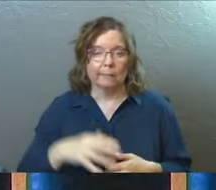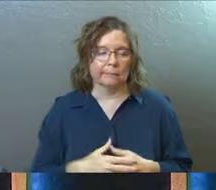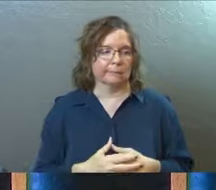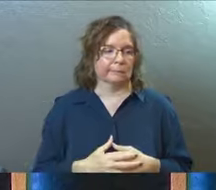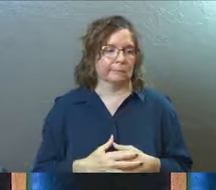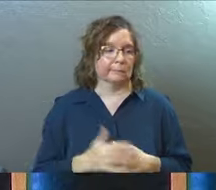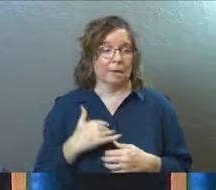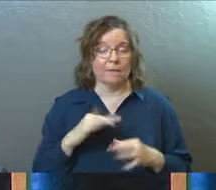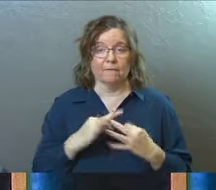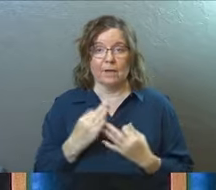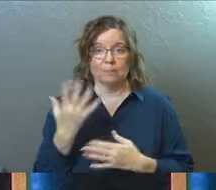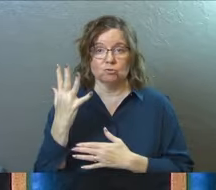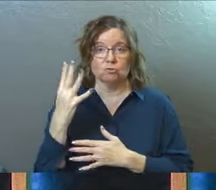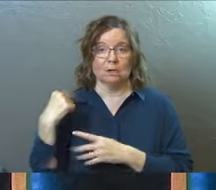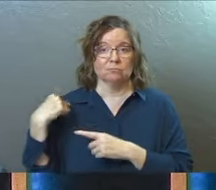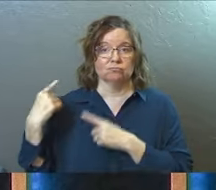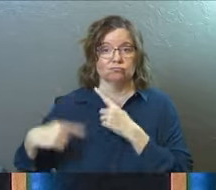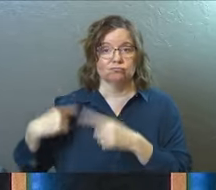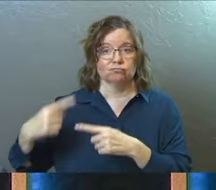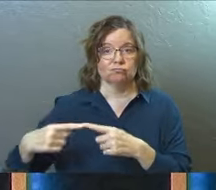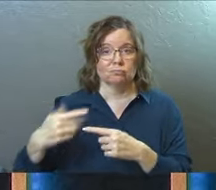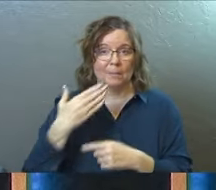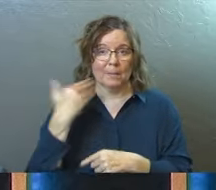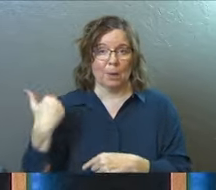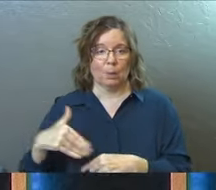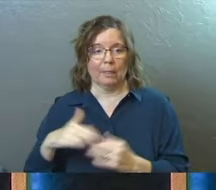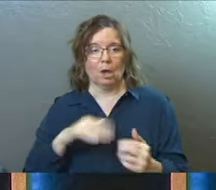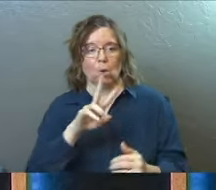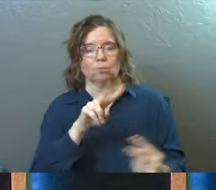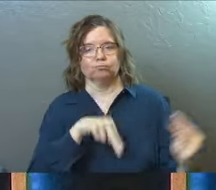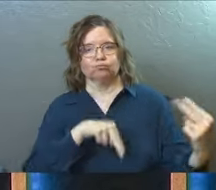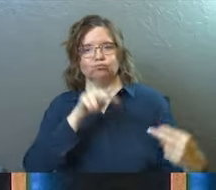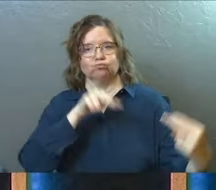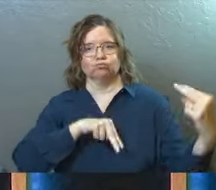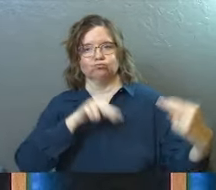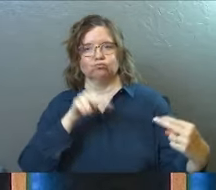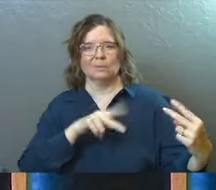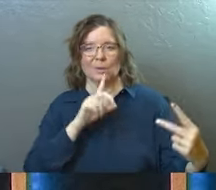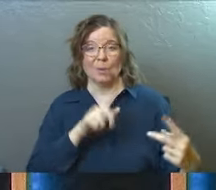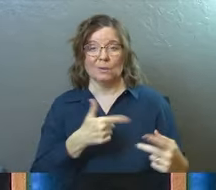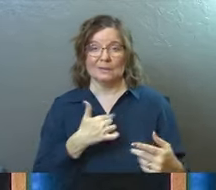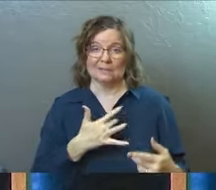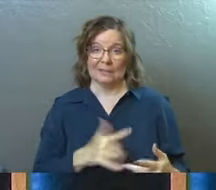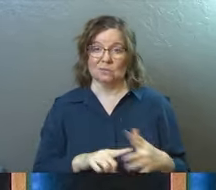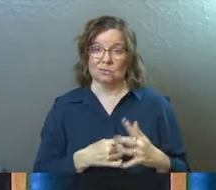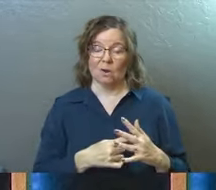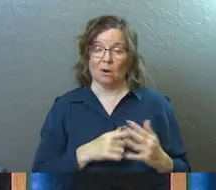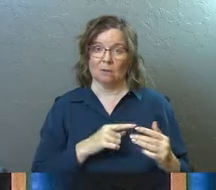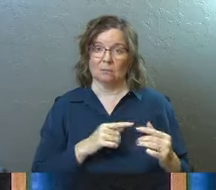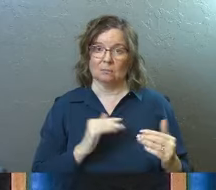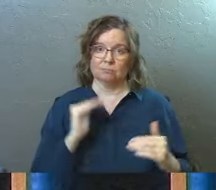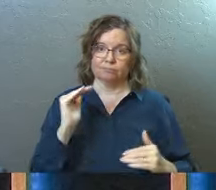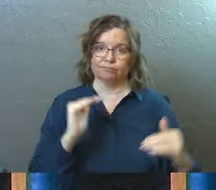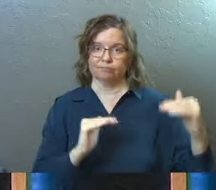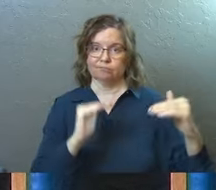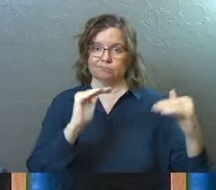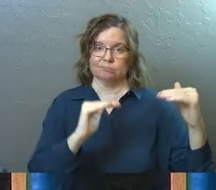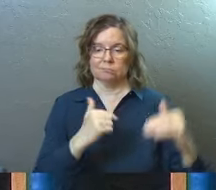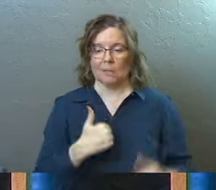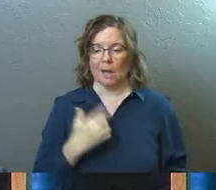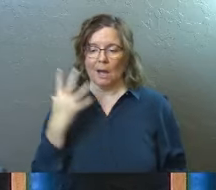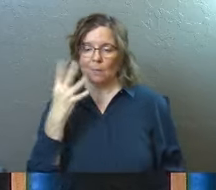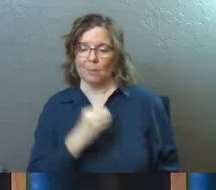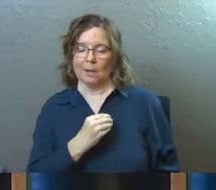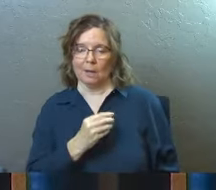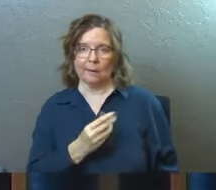And I've got a family tree that's better than your family tree. Right? Like those are the attributes I start to go to. I'm prettier and